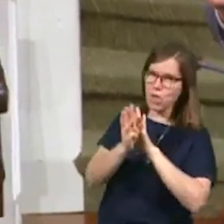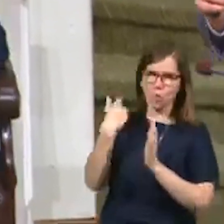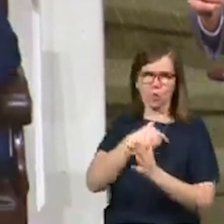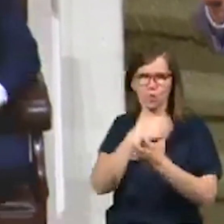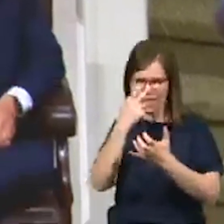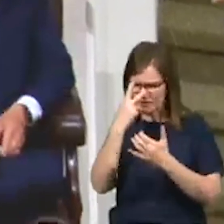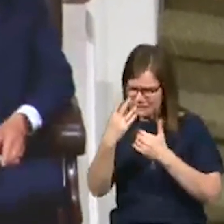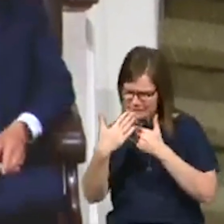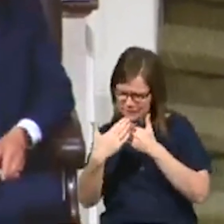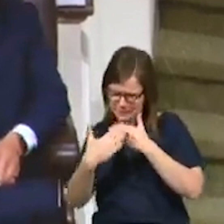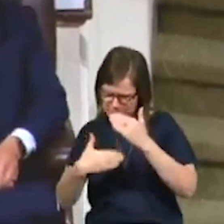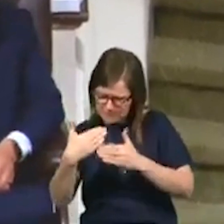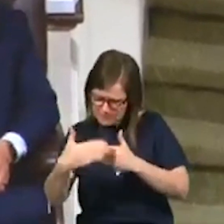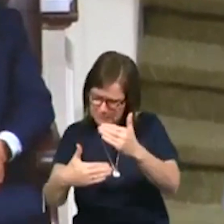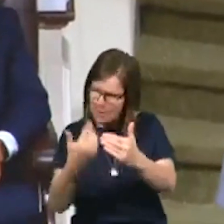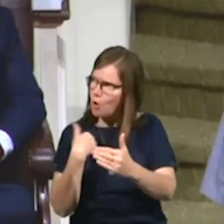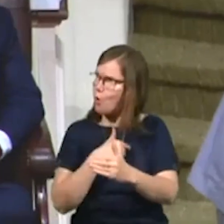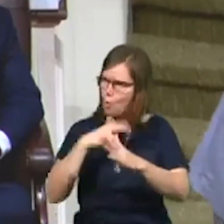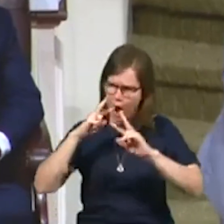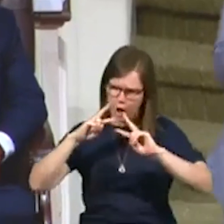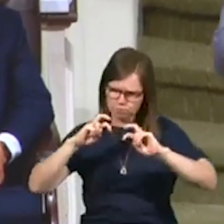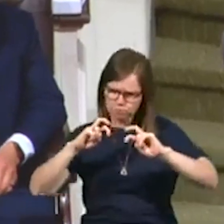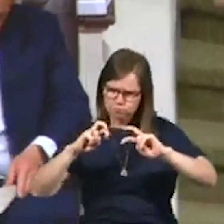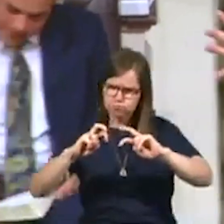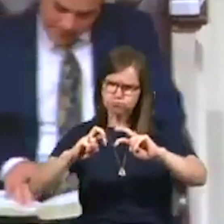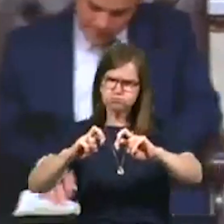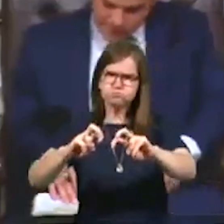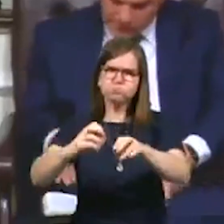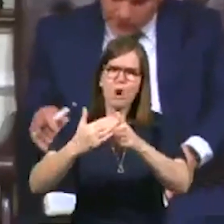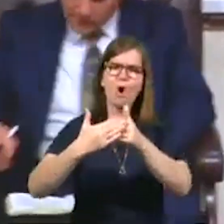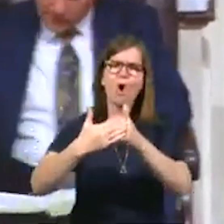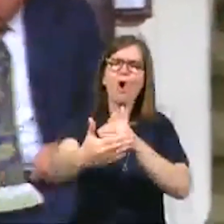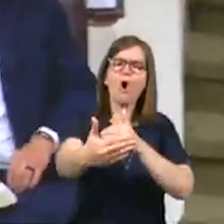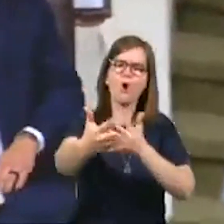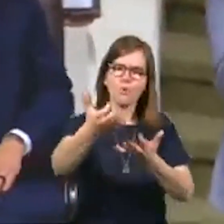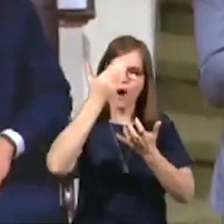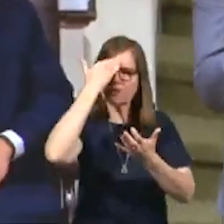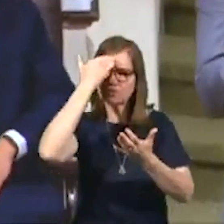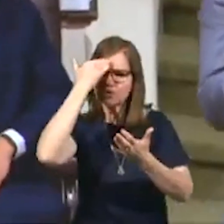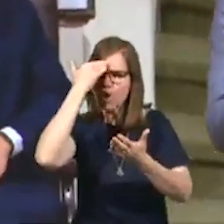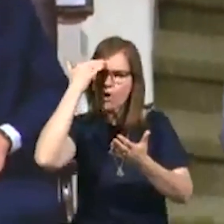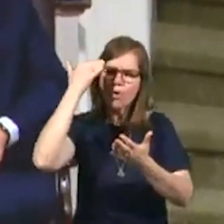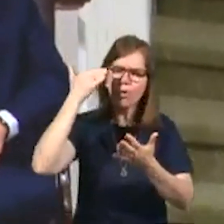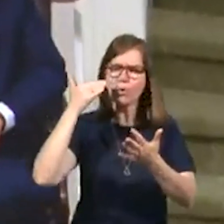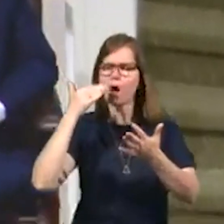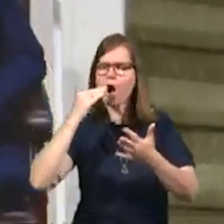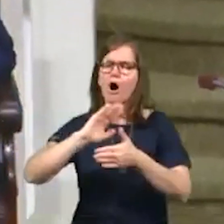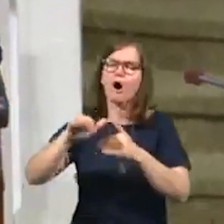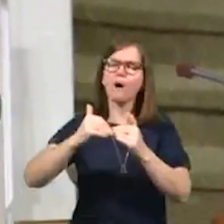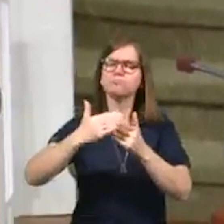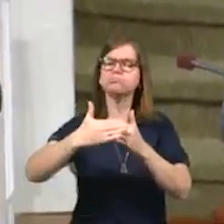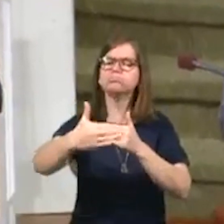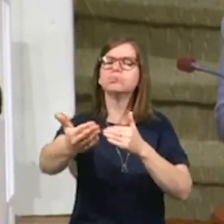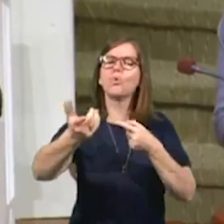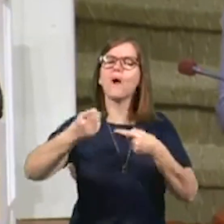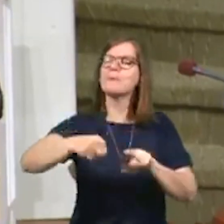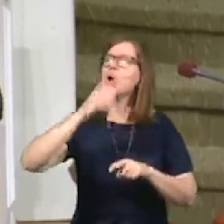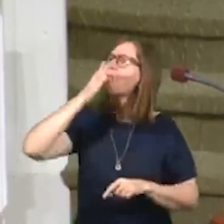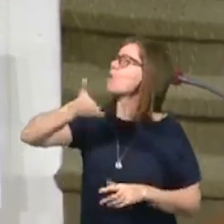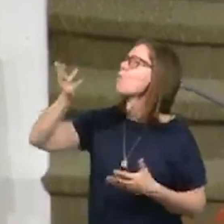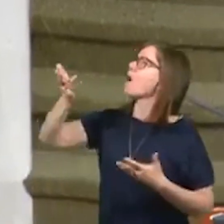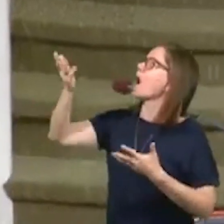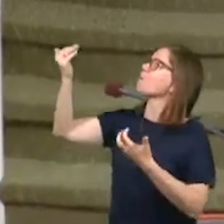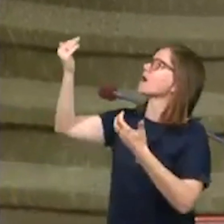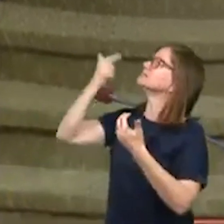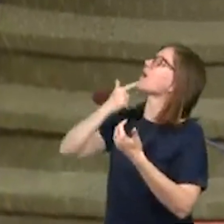blueprints. We want to examine all of it from the front to the end, the wins, the where's, the who's, the how much's. We want to,